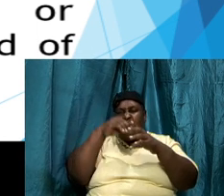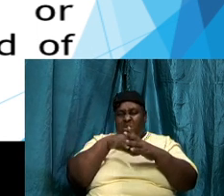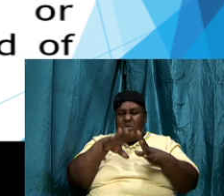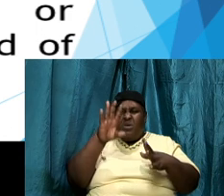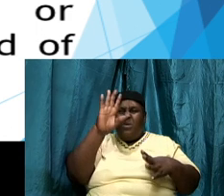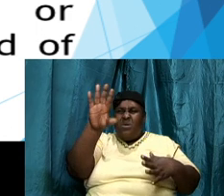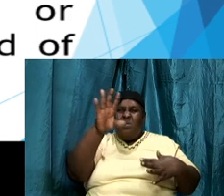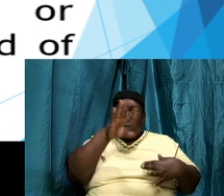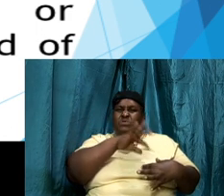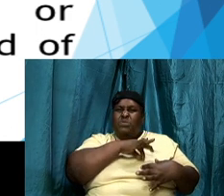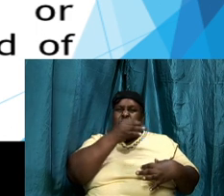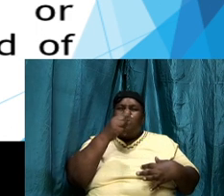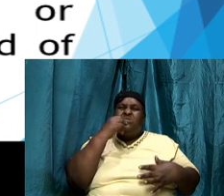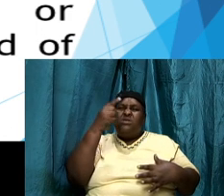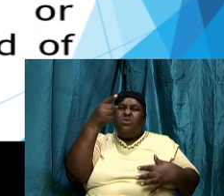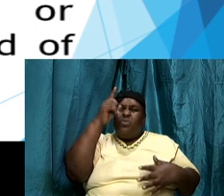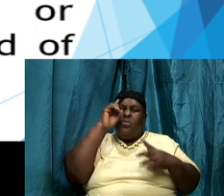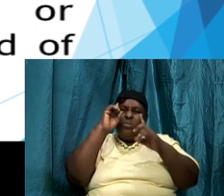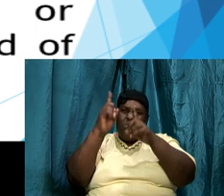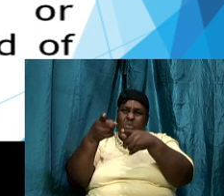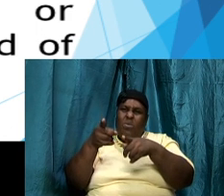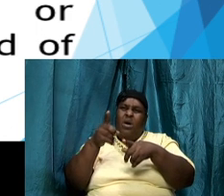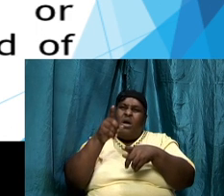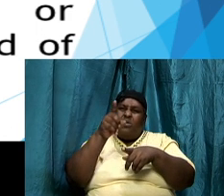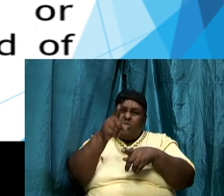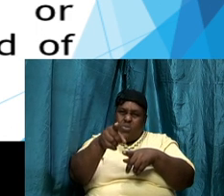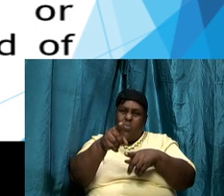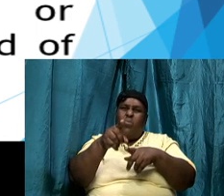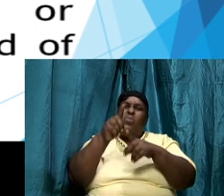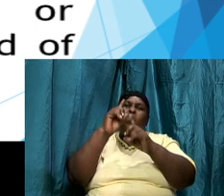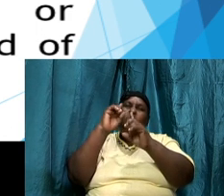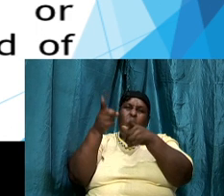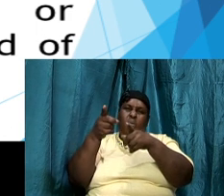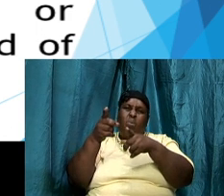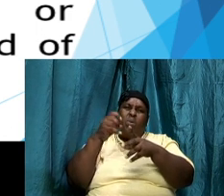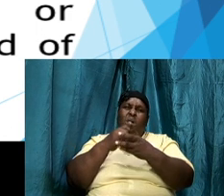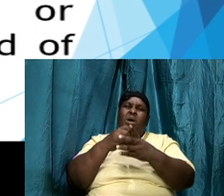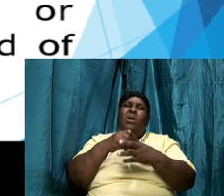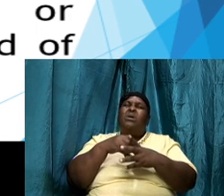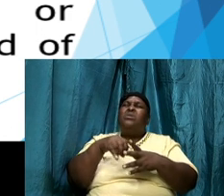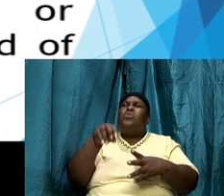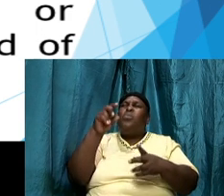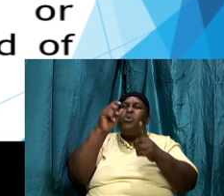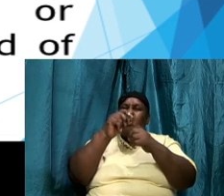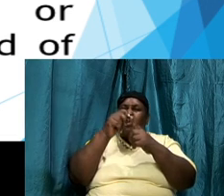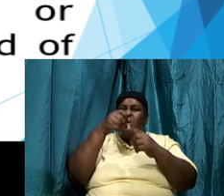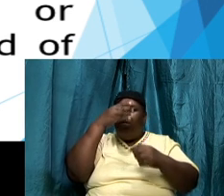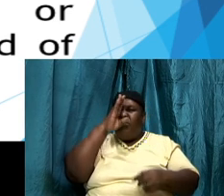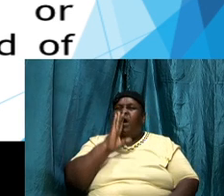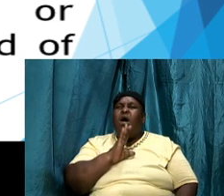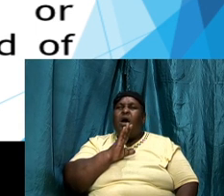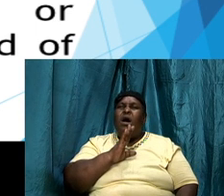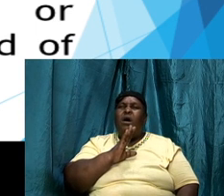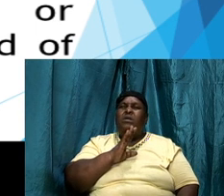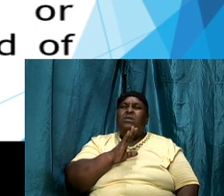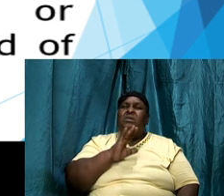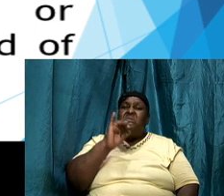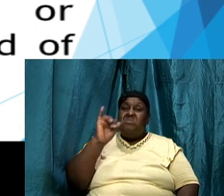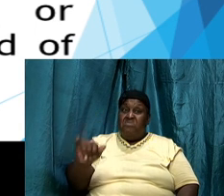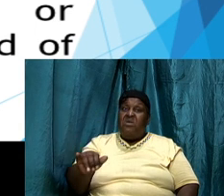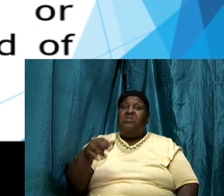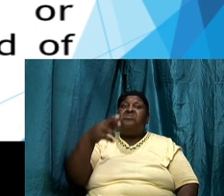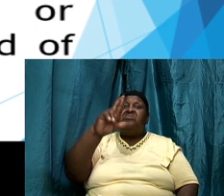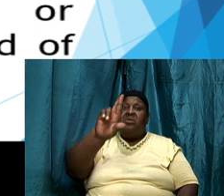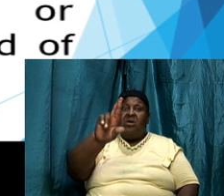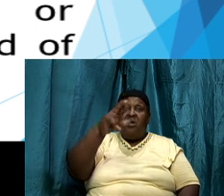says go and you went and it was the word of almighty God a rhema word God still does that